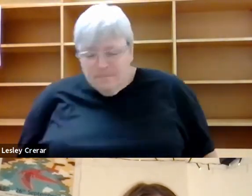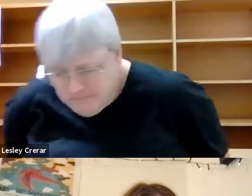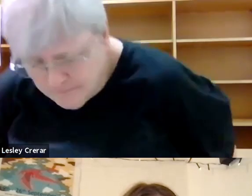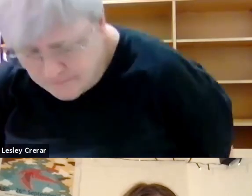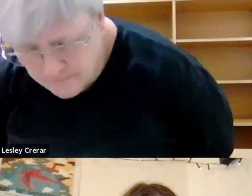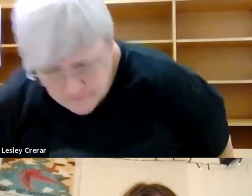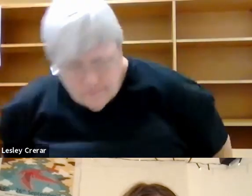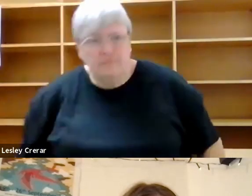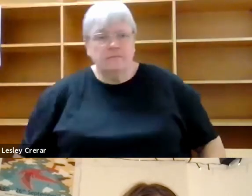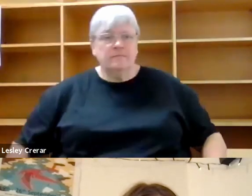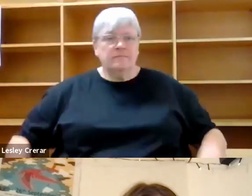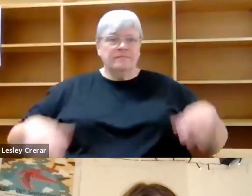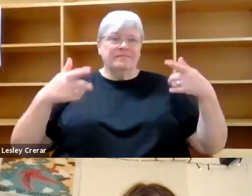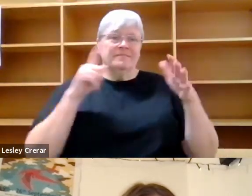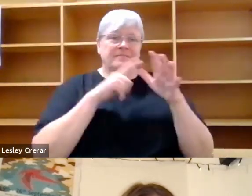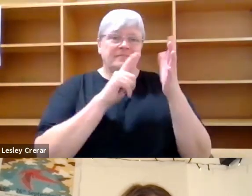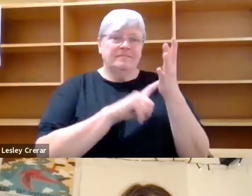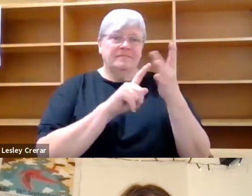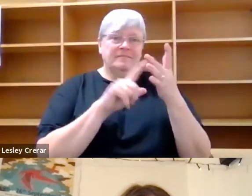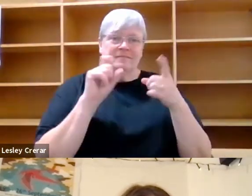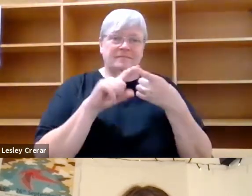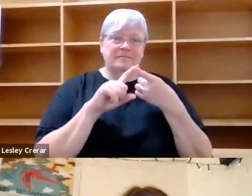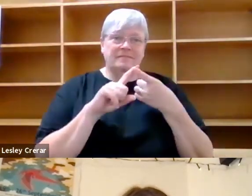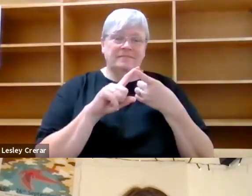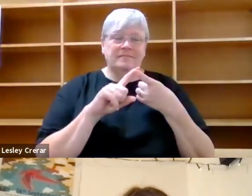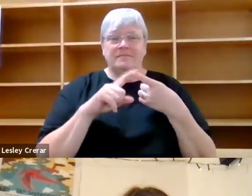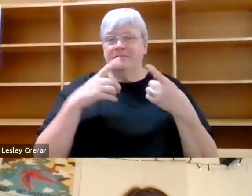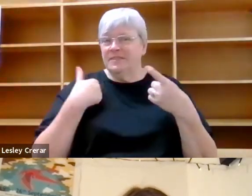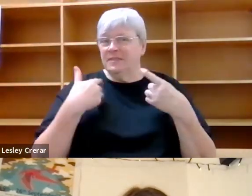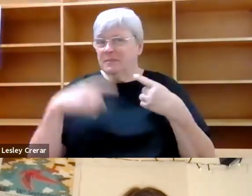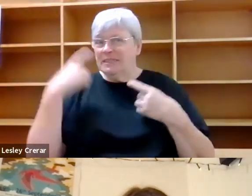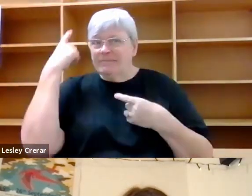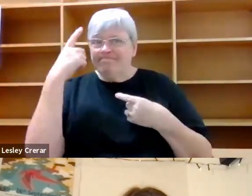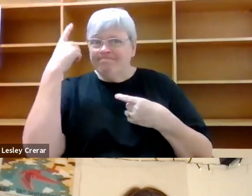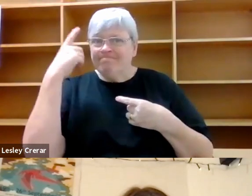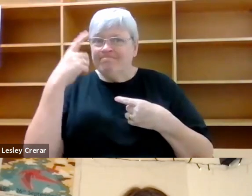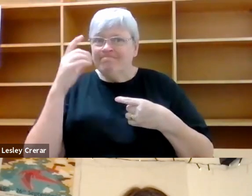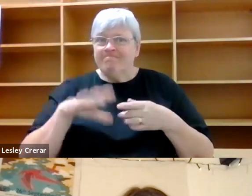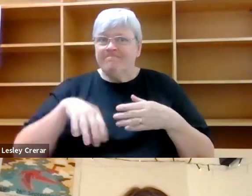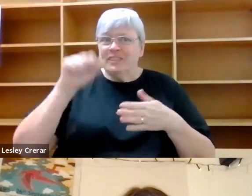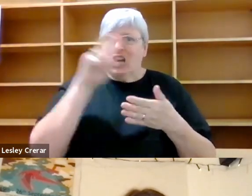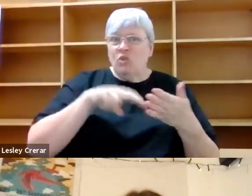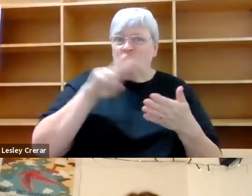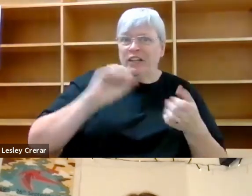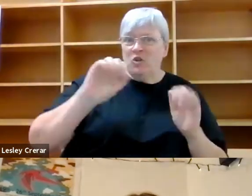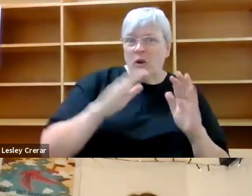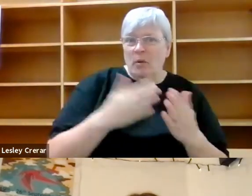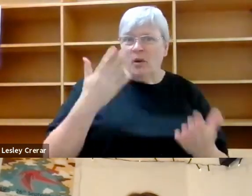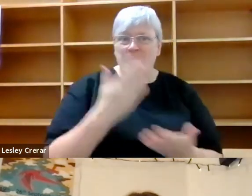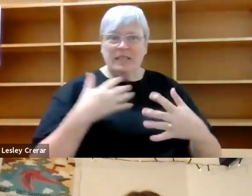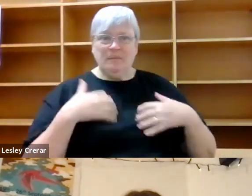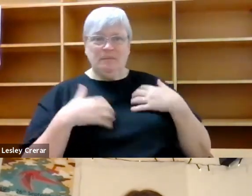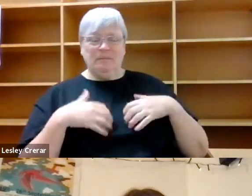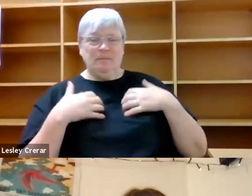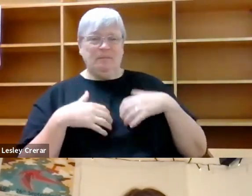Um, I have a question for you, Alice. Is it okay if I, if I ask you, I've been, I was thinking about it ever since I started reading the book and I'm really excited. I, um,